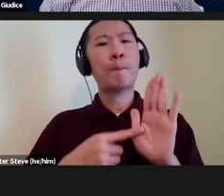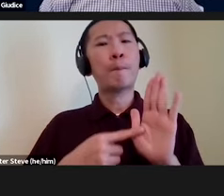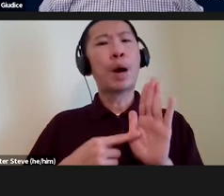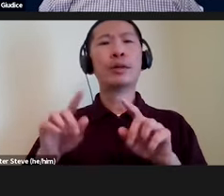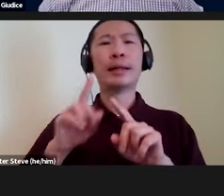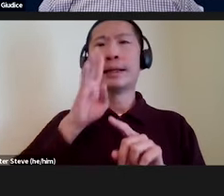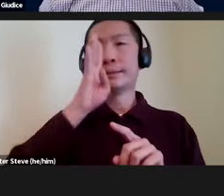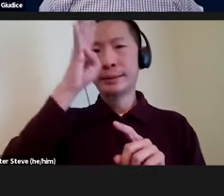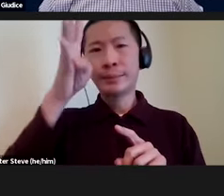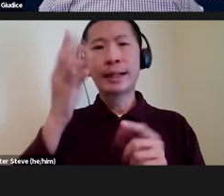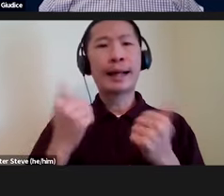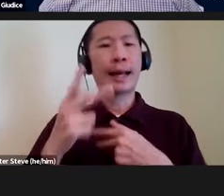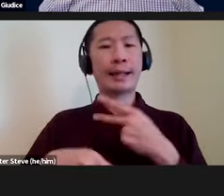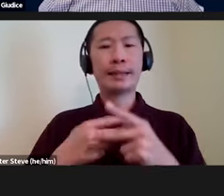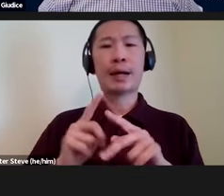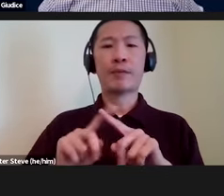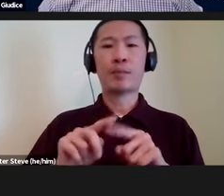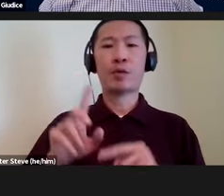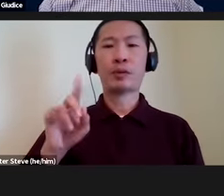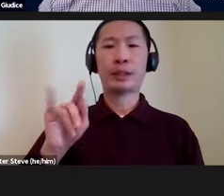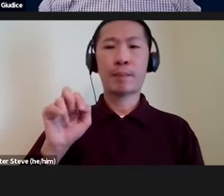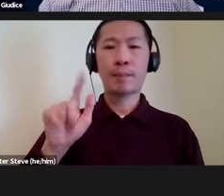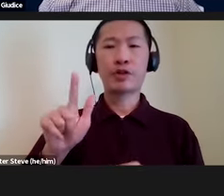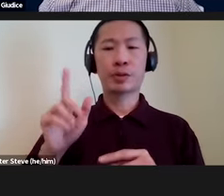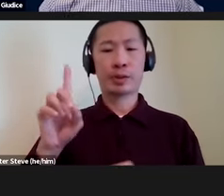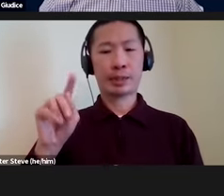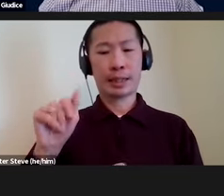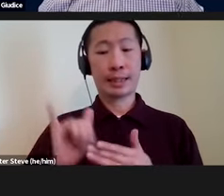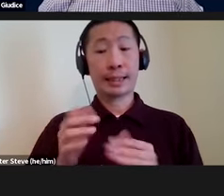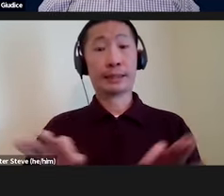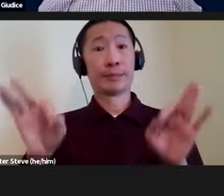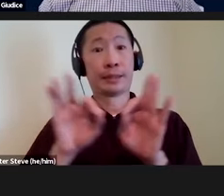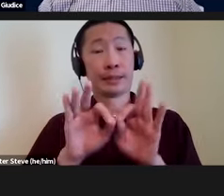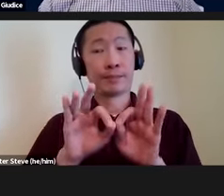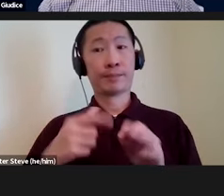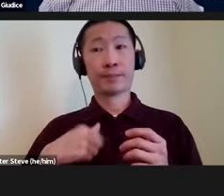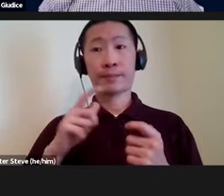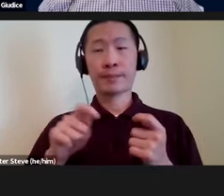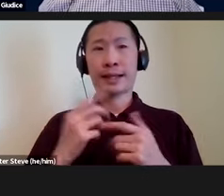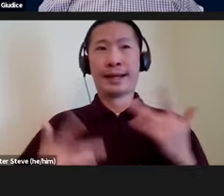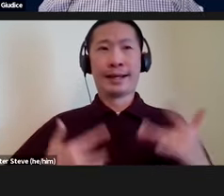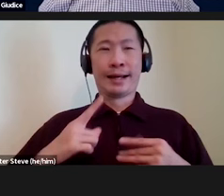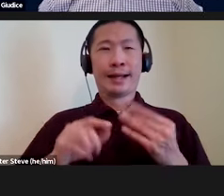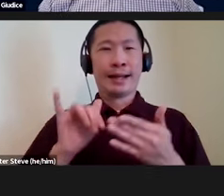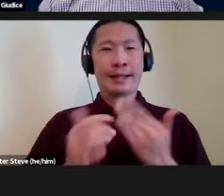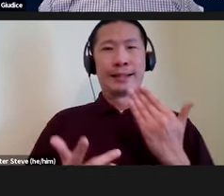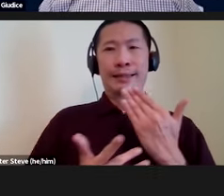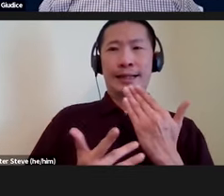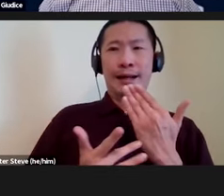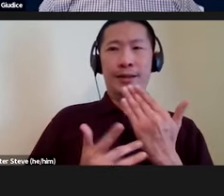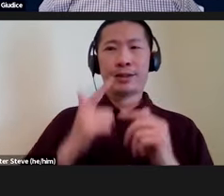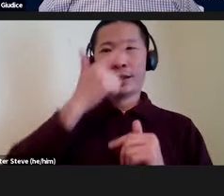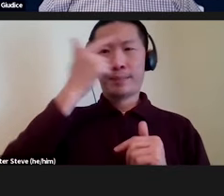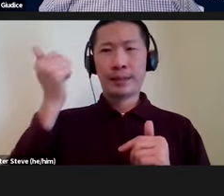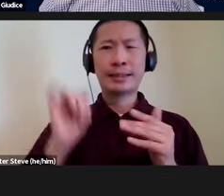any type of multidimensional data. That's a really big deal. And I'm particularly excited about this technology because it